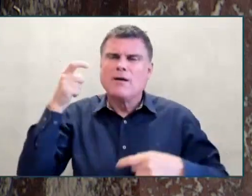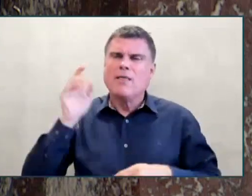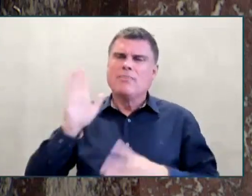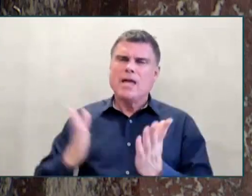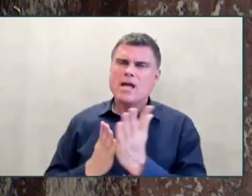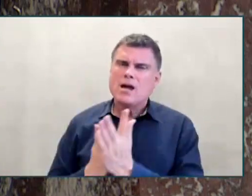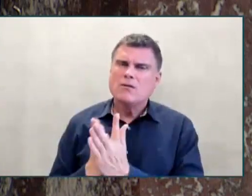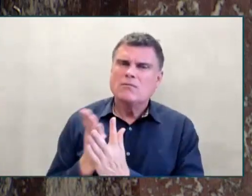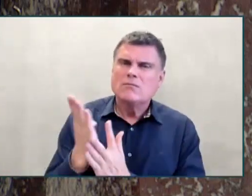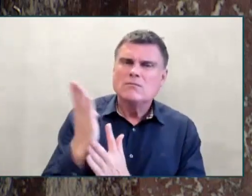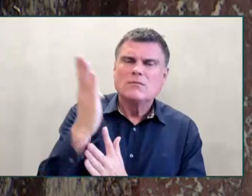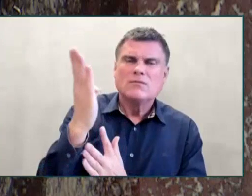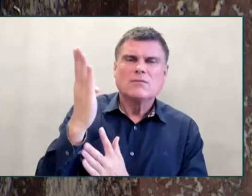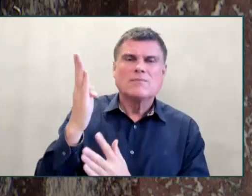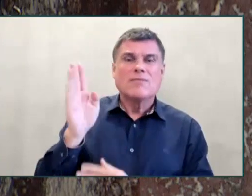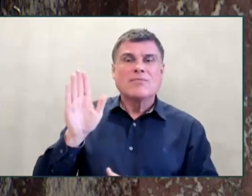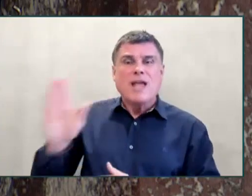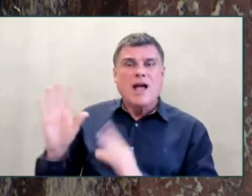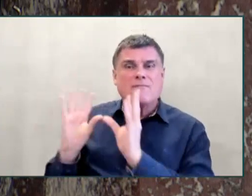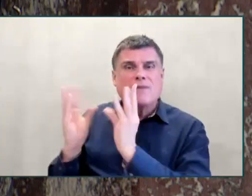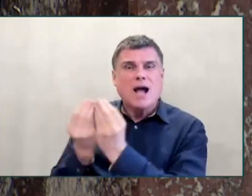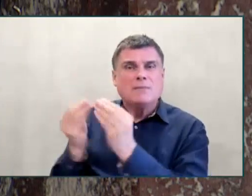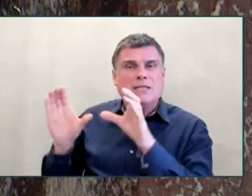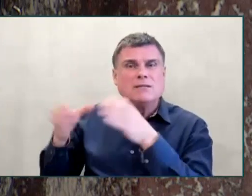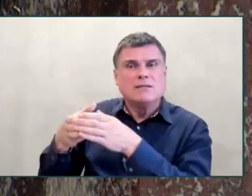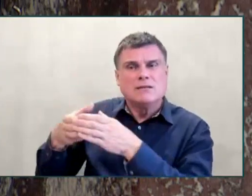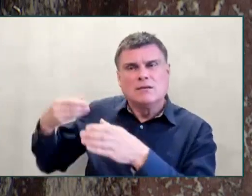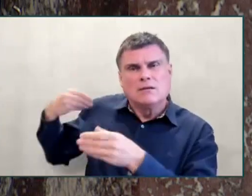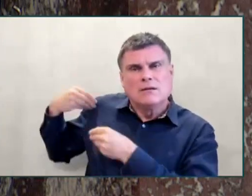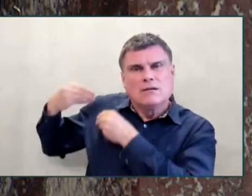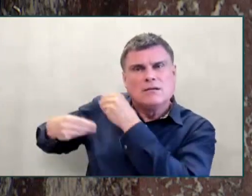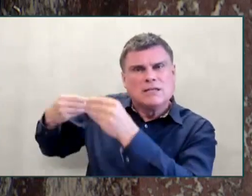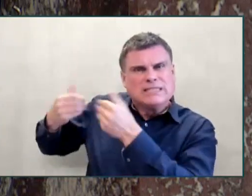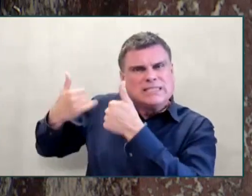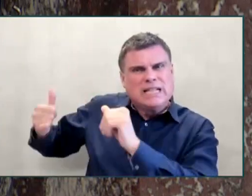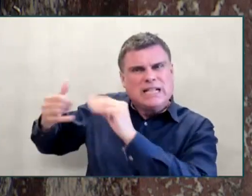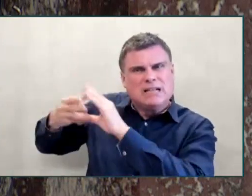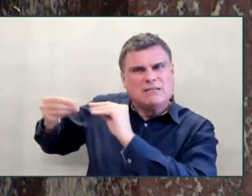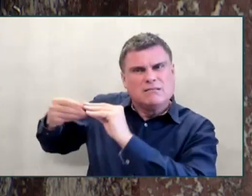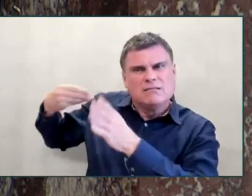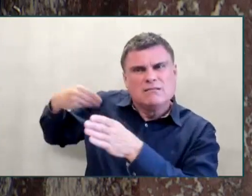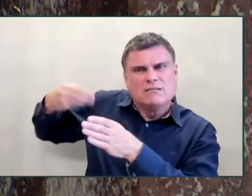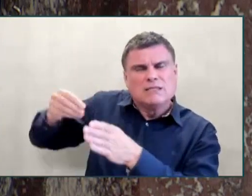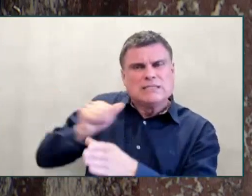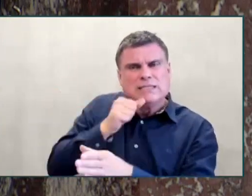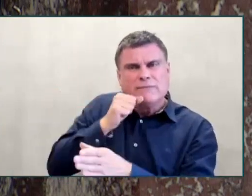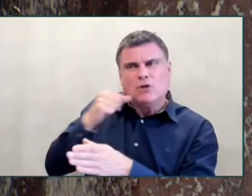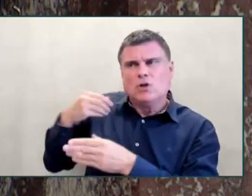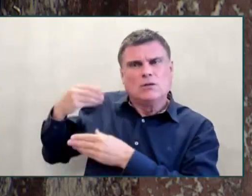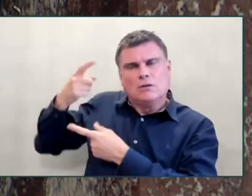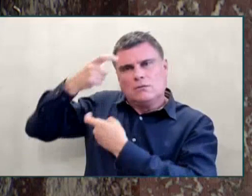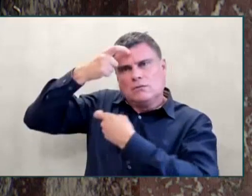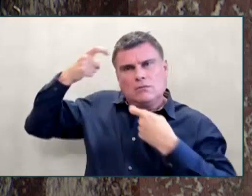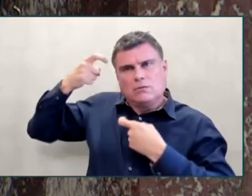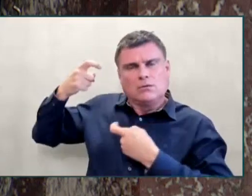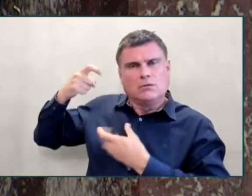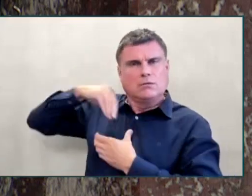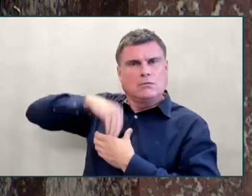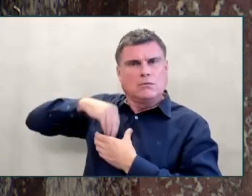of those people who, unfortunately, never made it home from school.